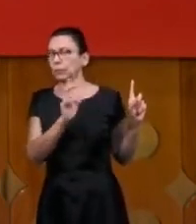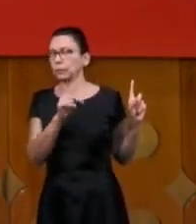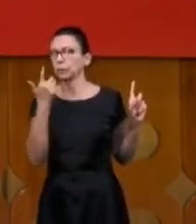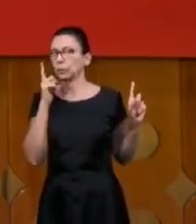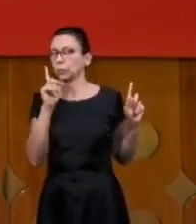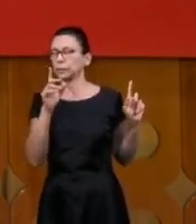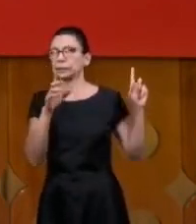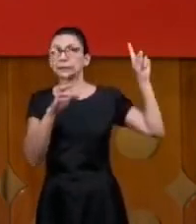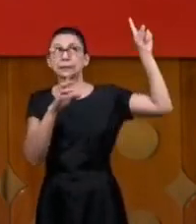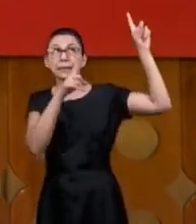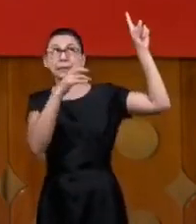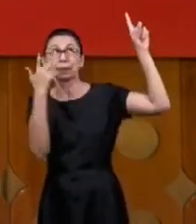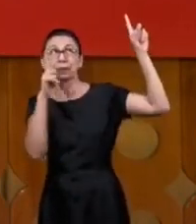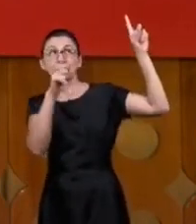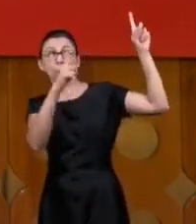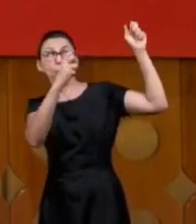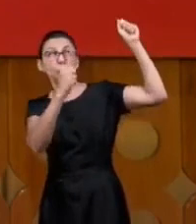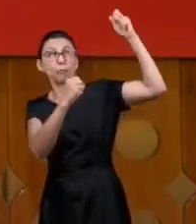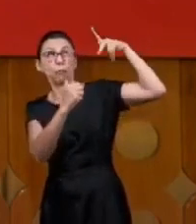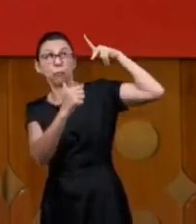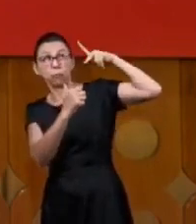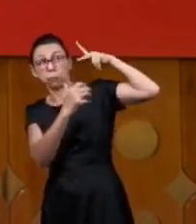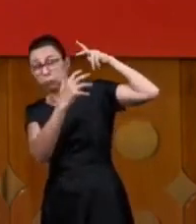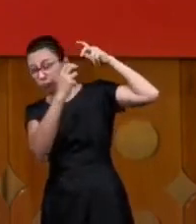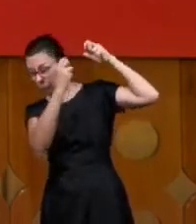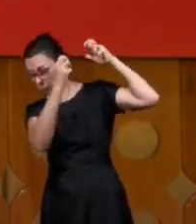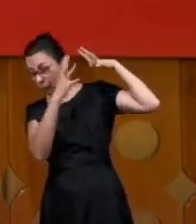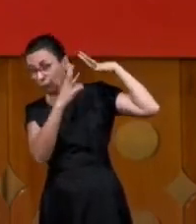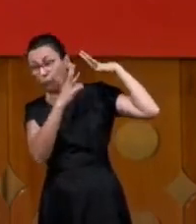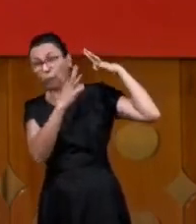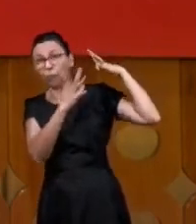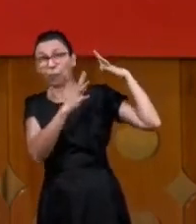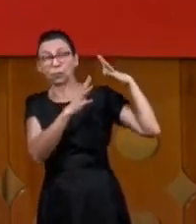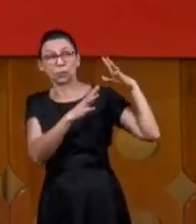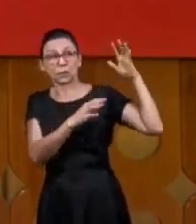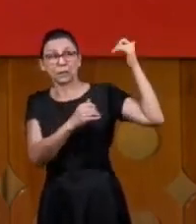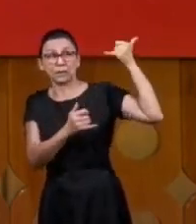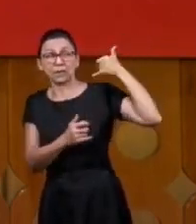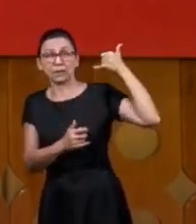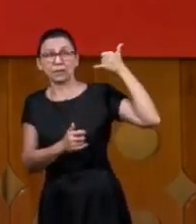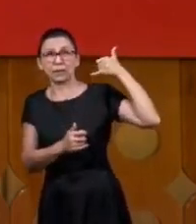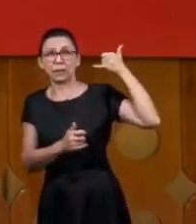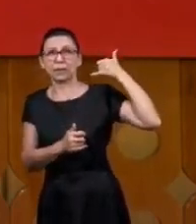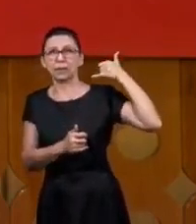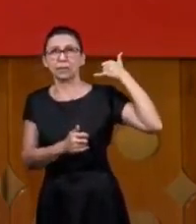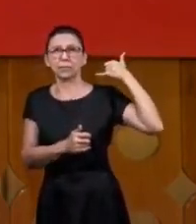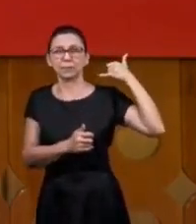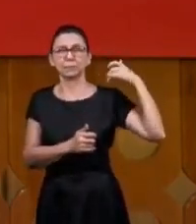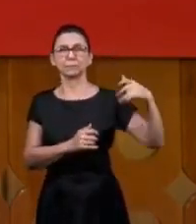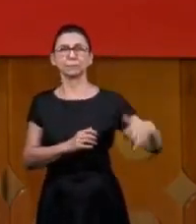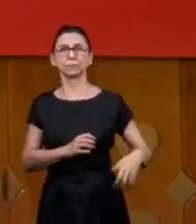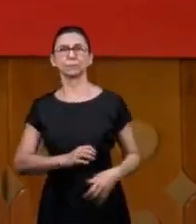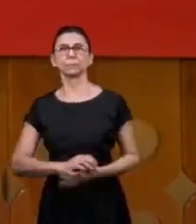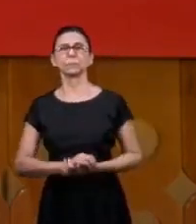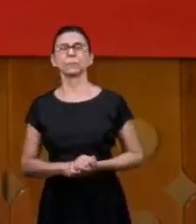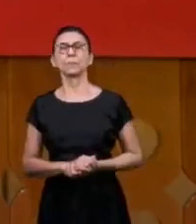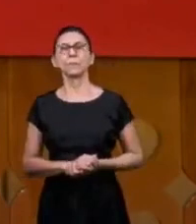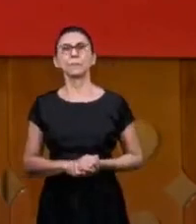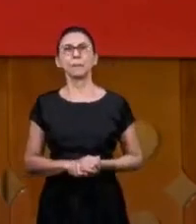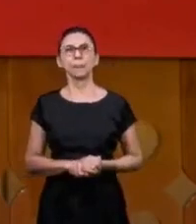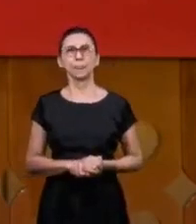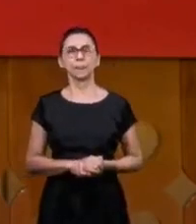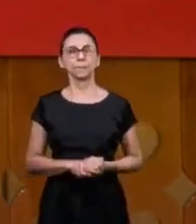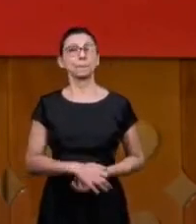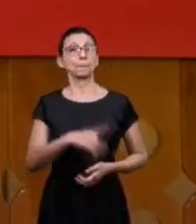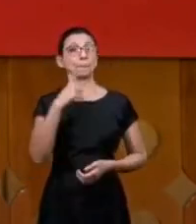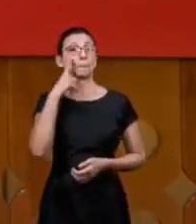there's a bright light but he's by my side and he's speaking me the whole time look at what